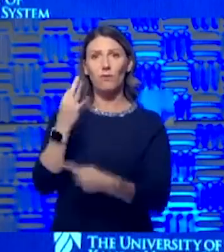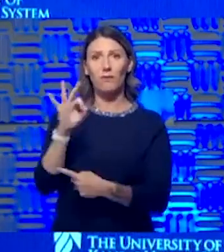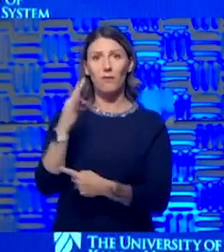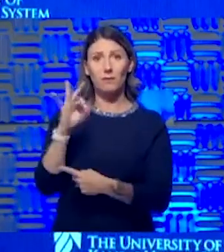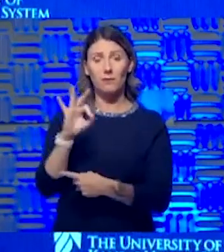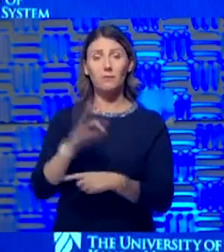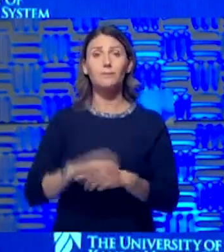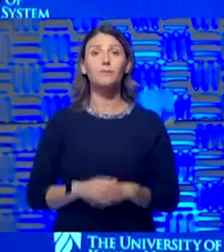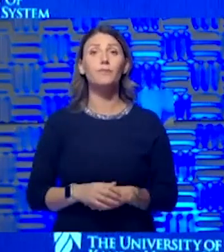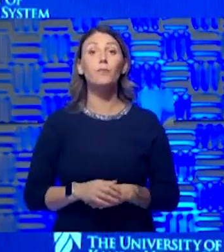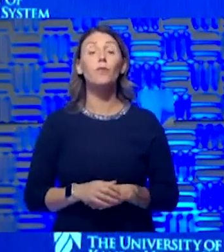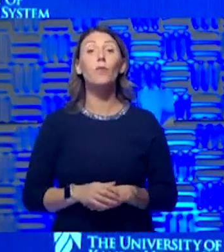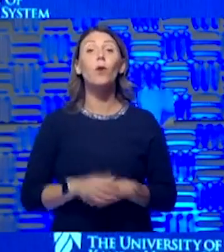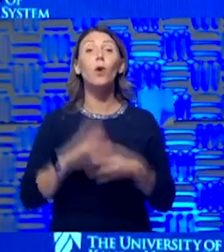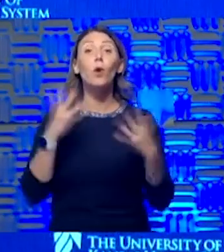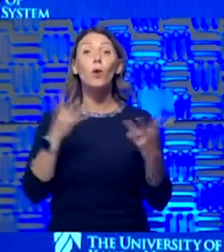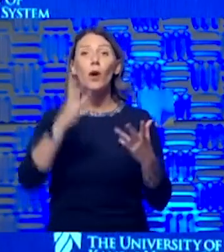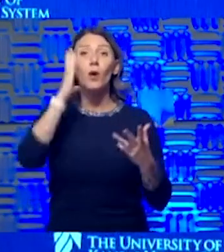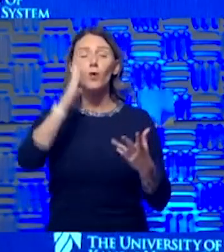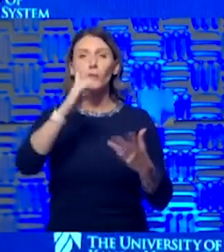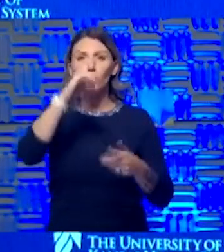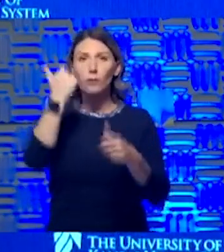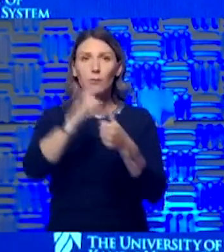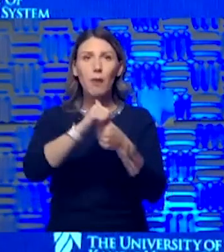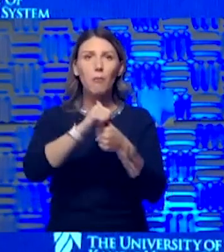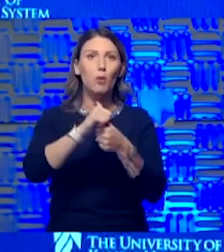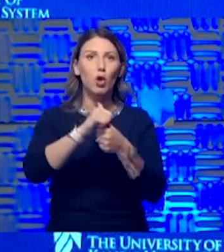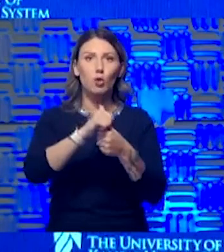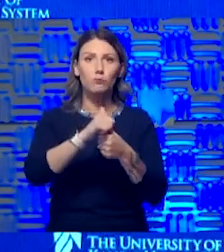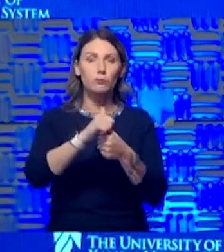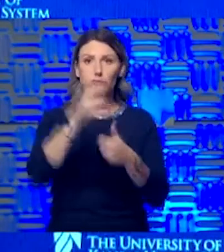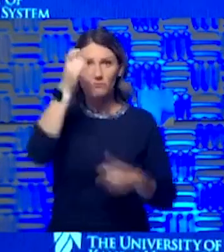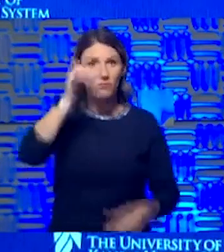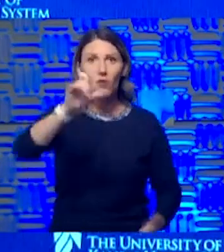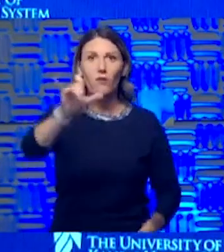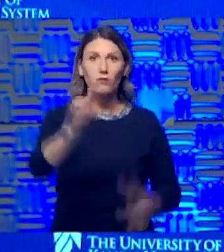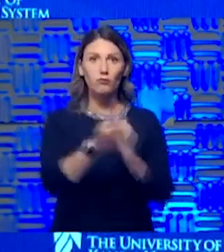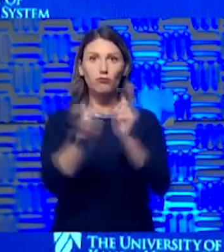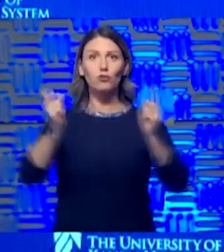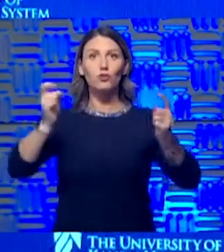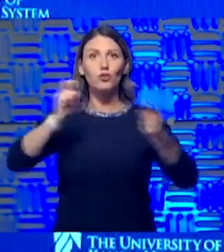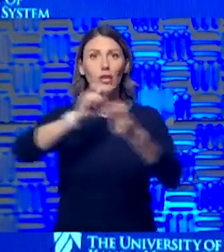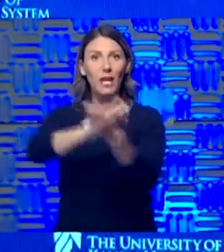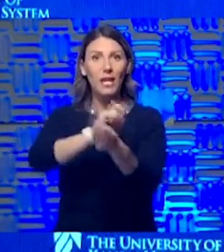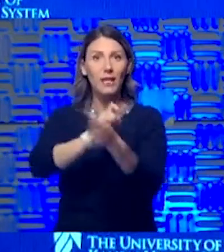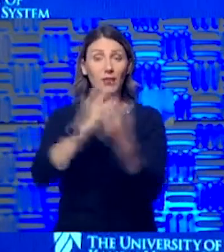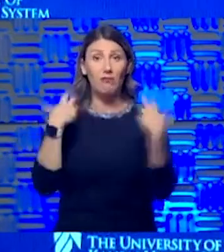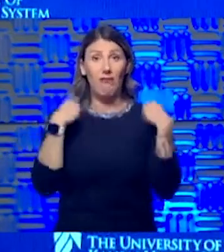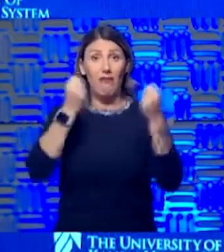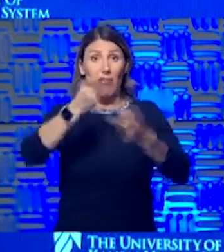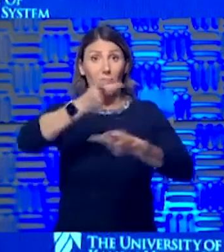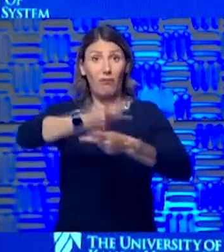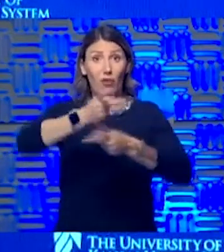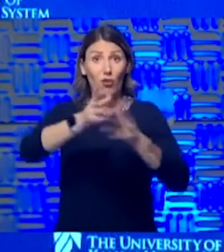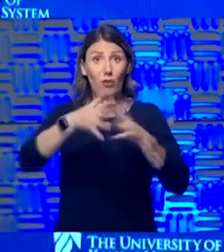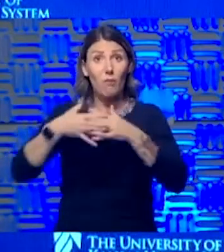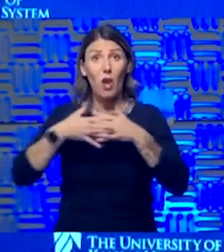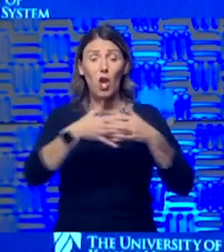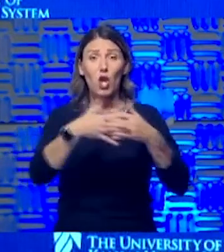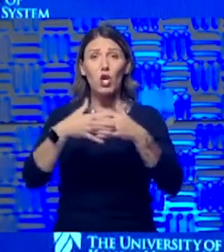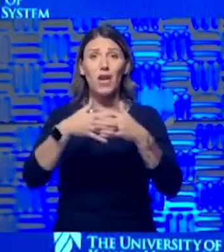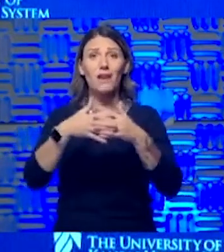The thing that's going to be with us the most that I think will transform health care in America is telemedicine. I mean, urgency,